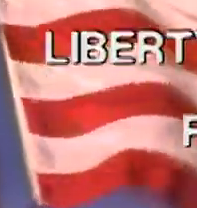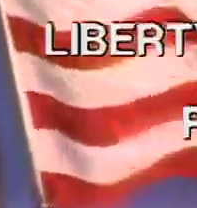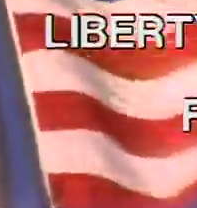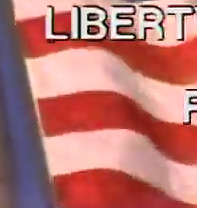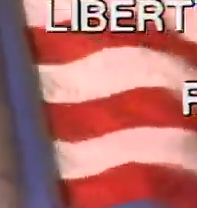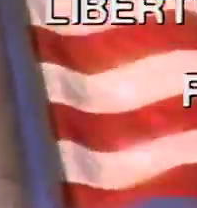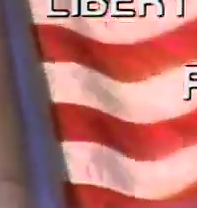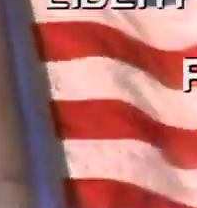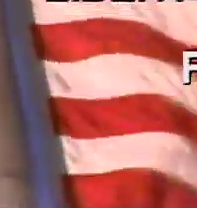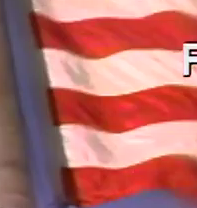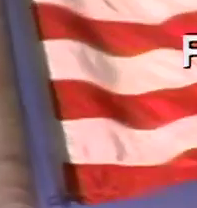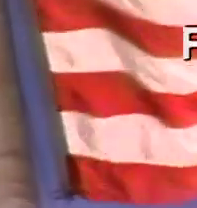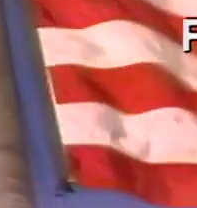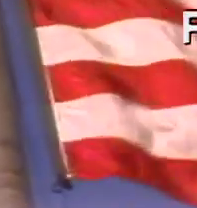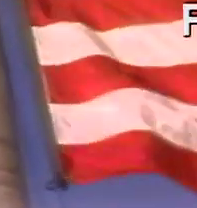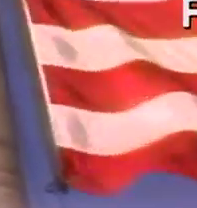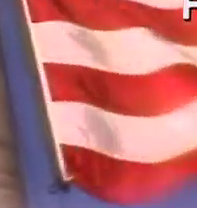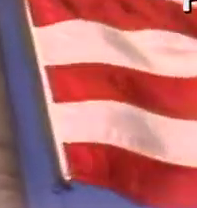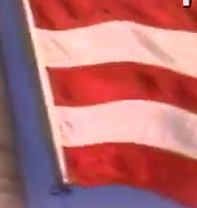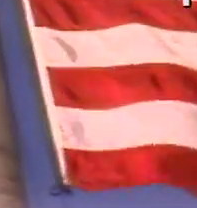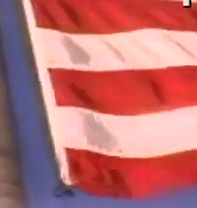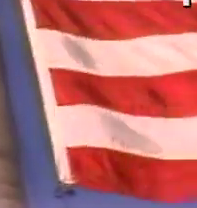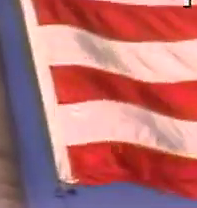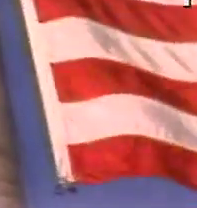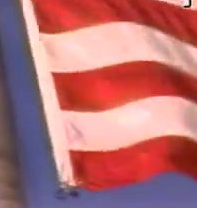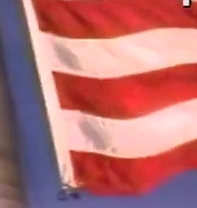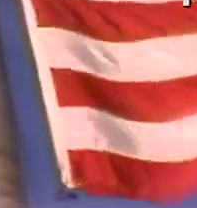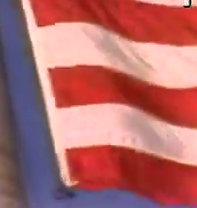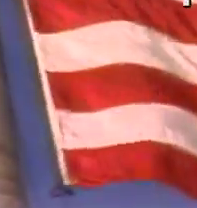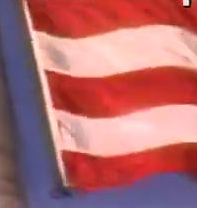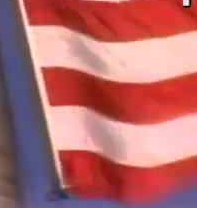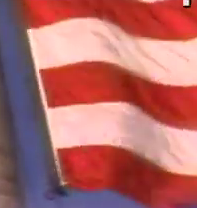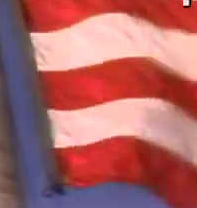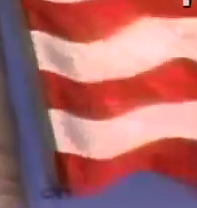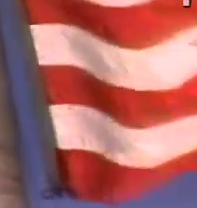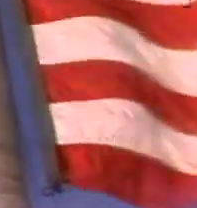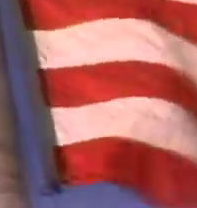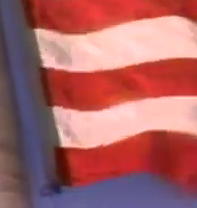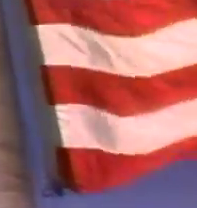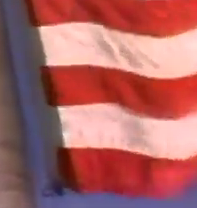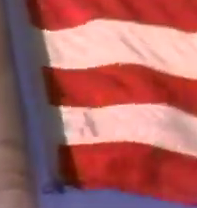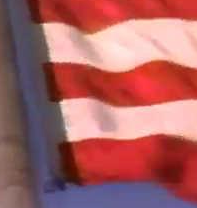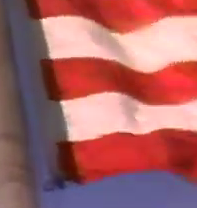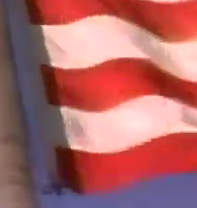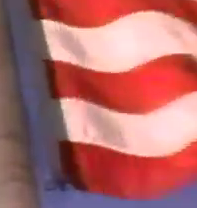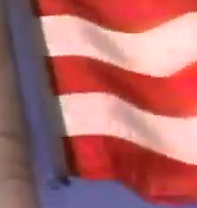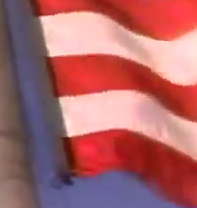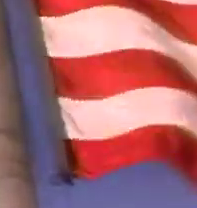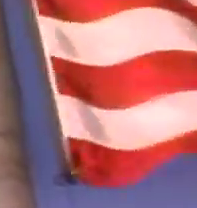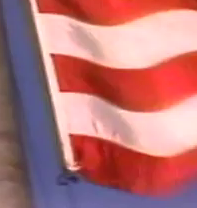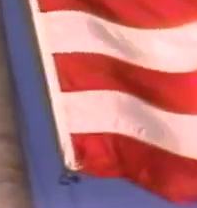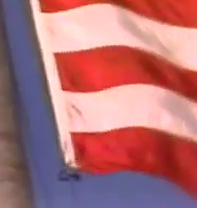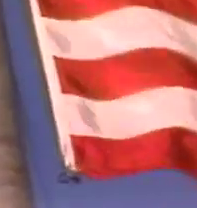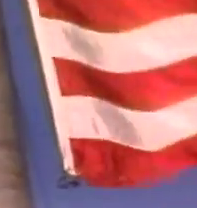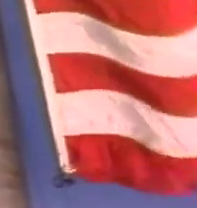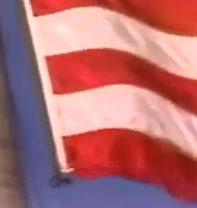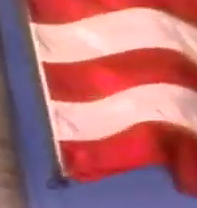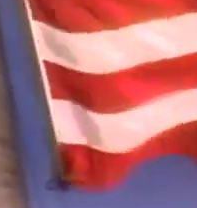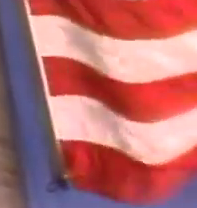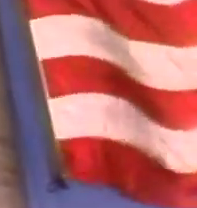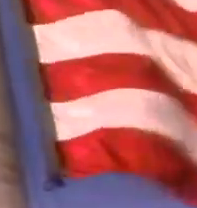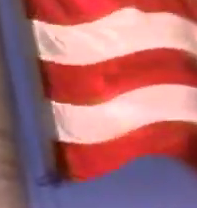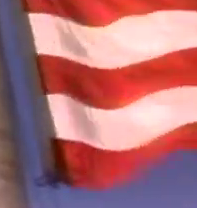Indivisible with liberty and justice for all ¶ ¶ You may be seated ¶